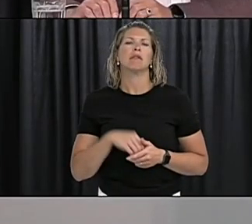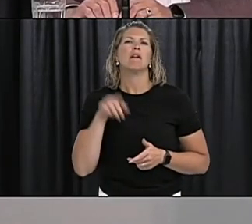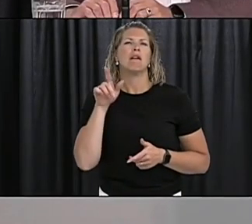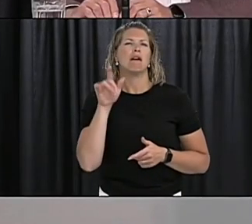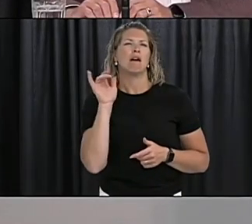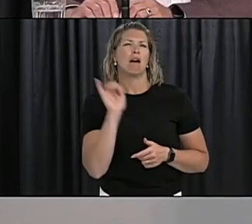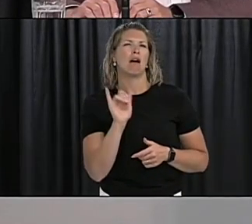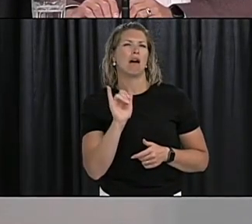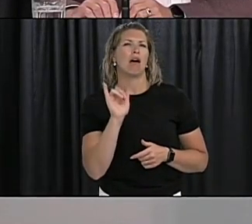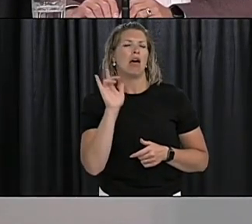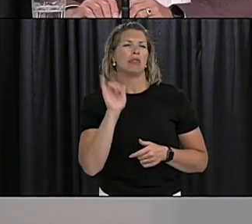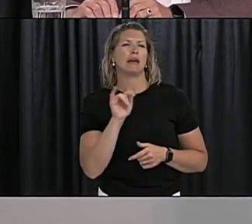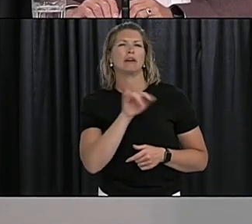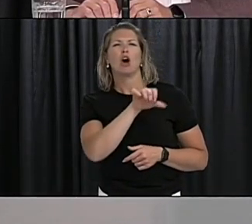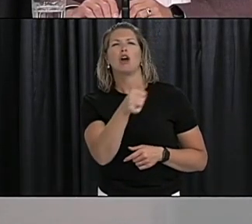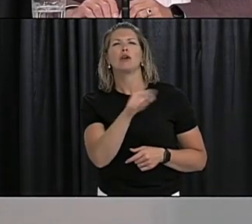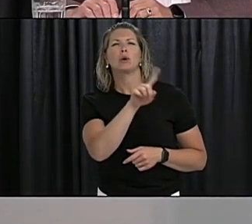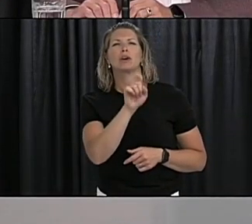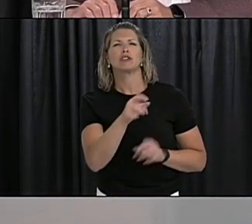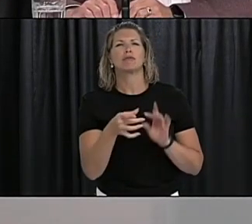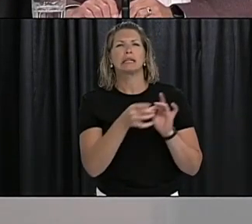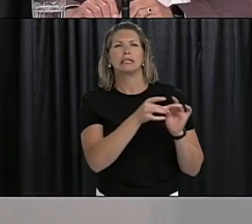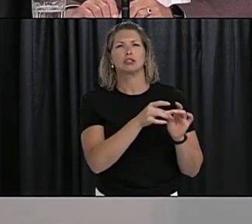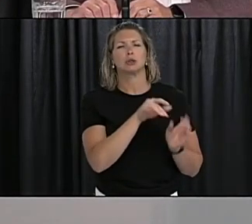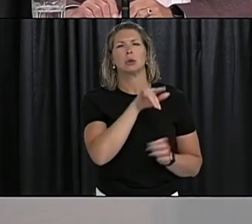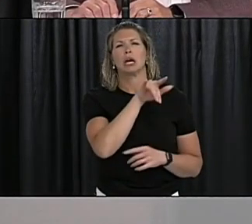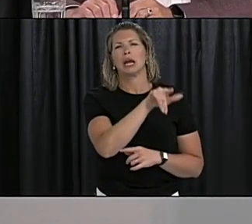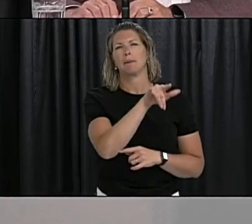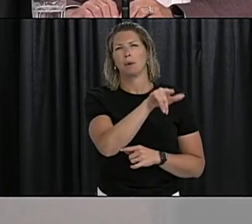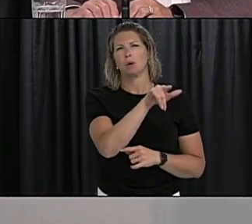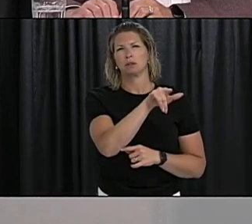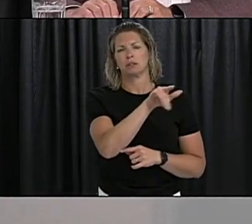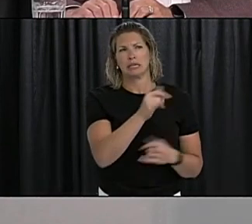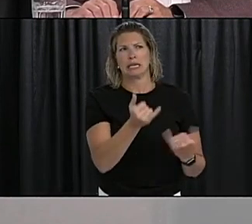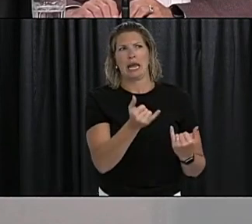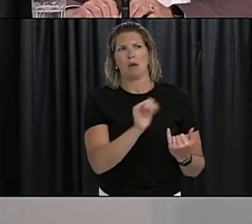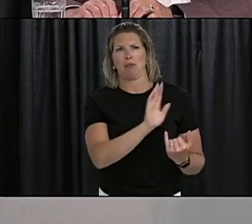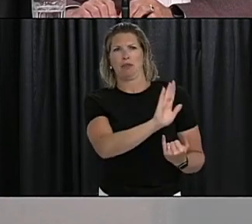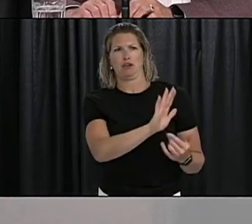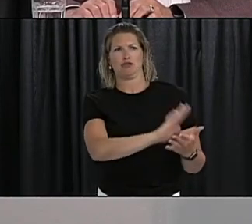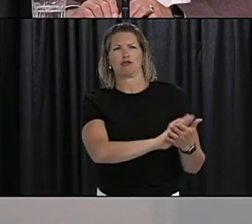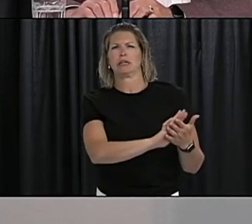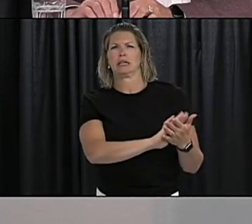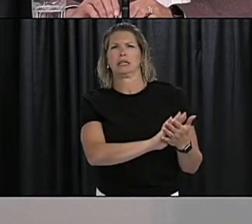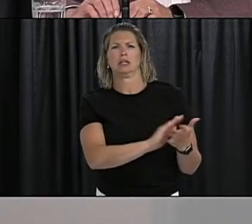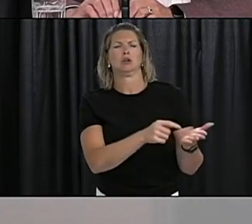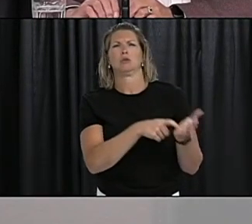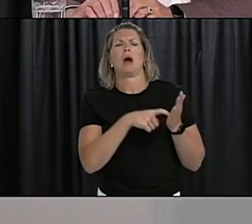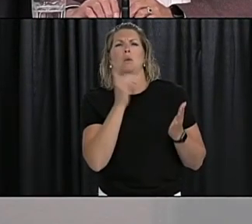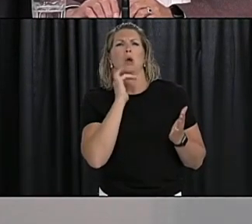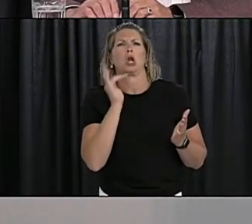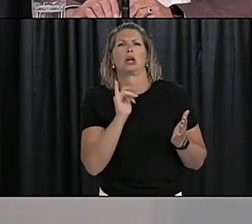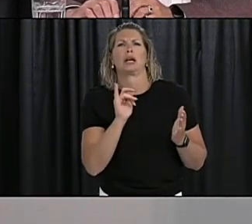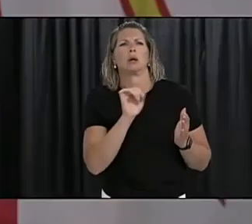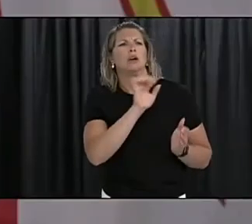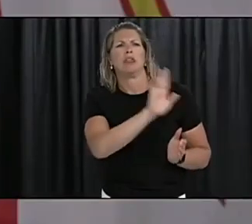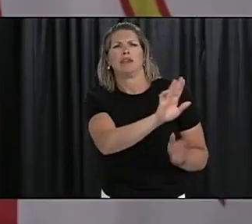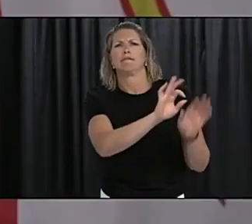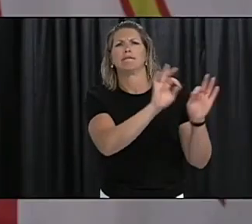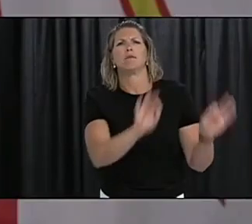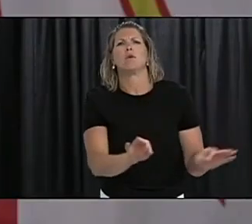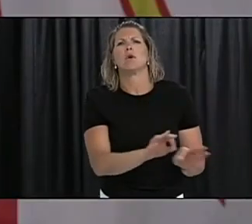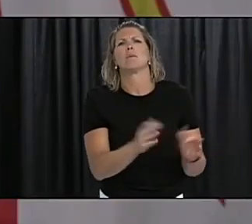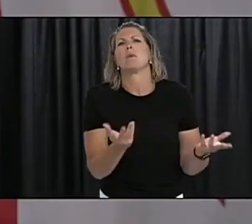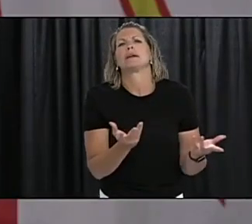can you give us an update on the protocol in place at airports when flights arrive so I guess it's a lot of similar yeah so